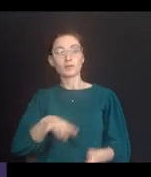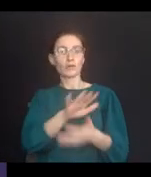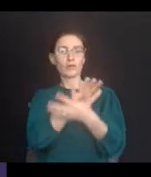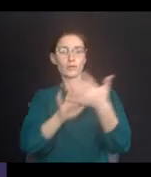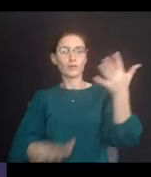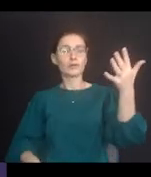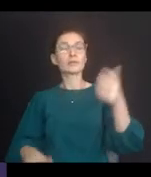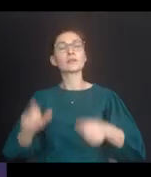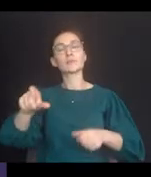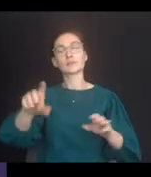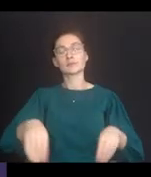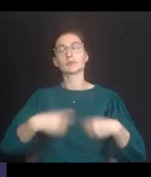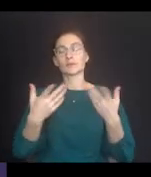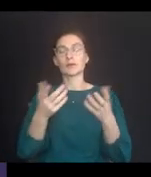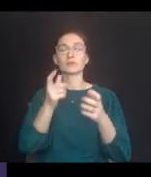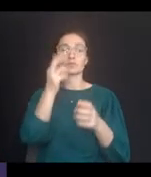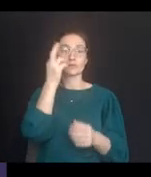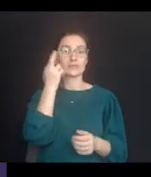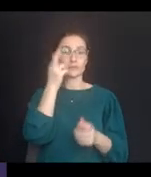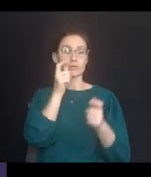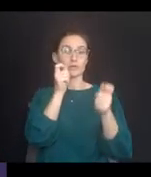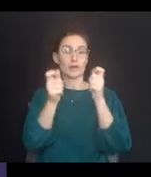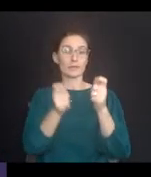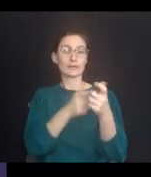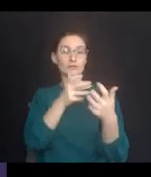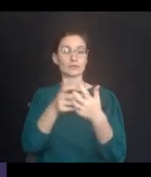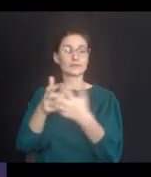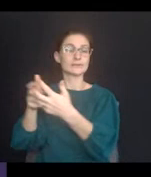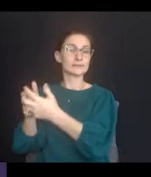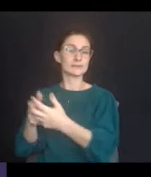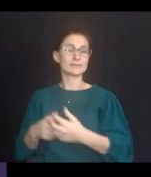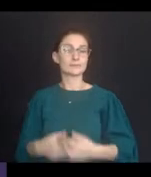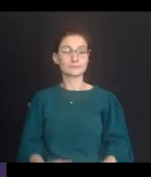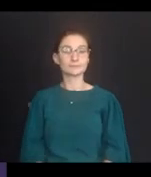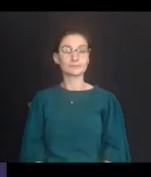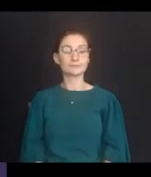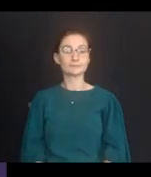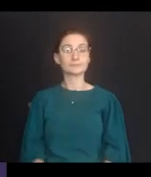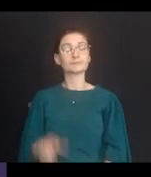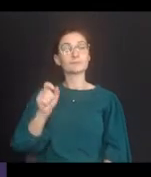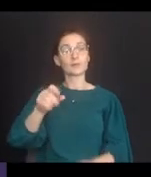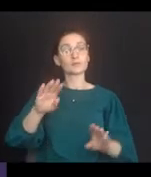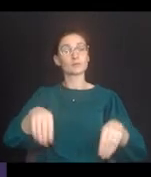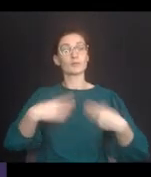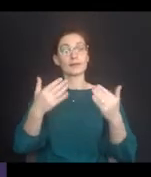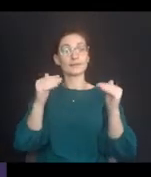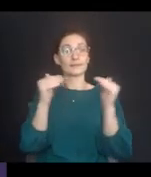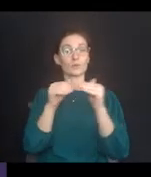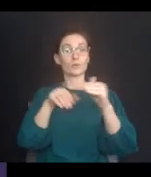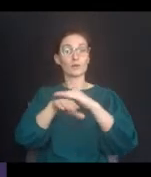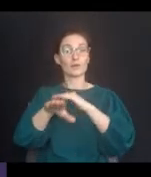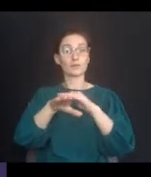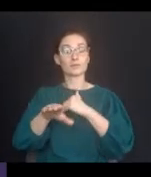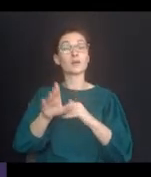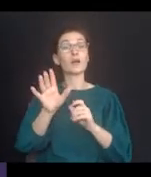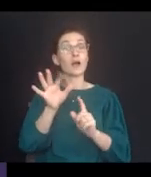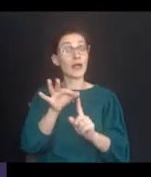504, they have to provide reasonable accommodations to ensure equal access, unless that